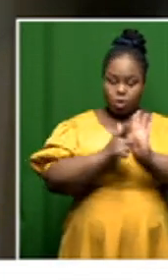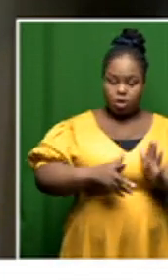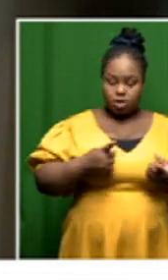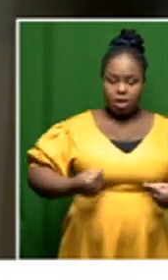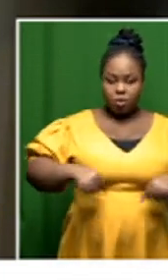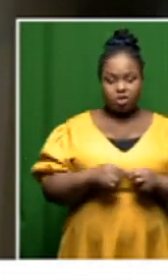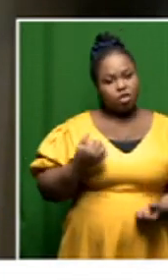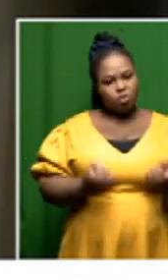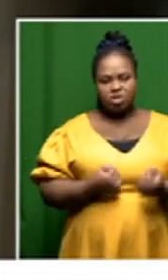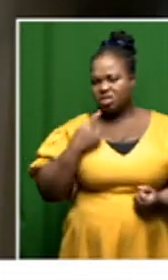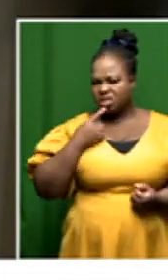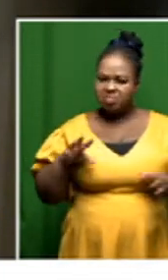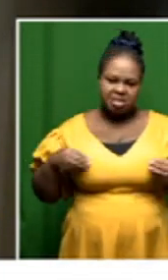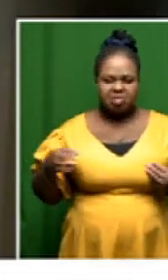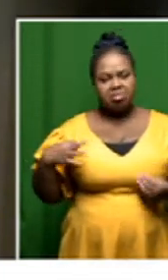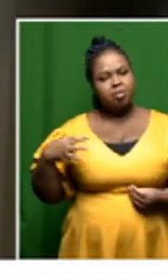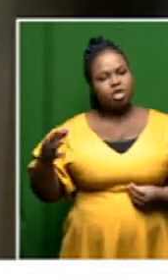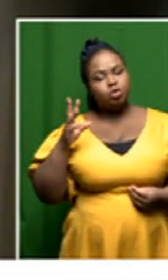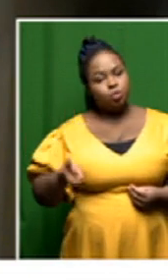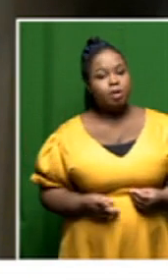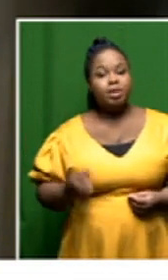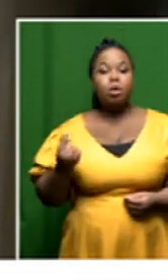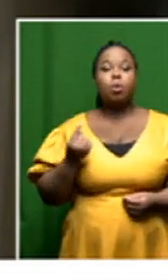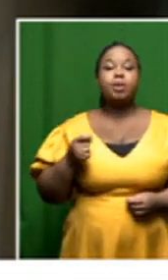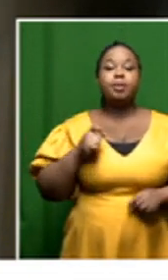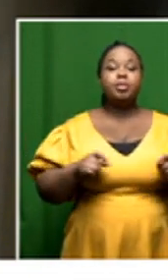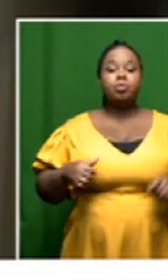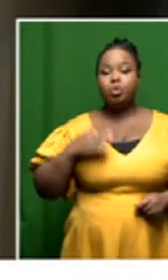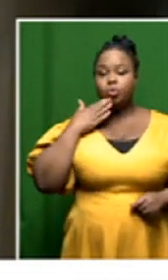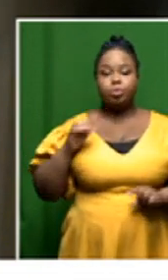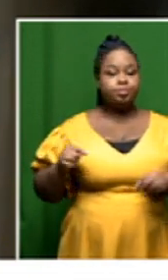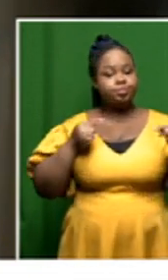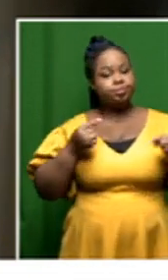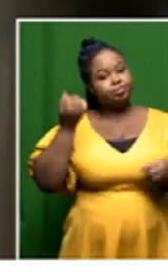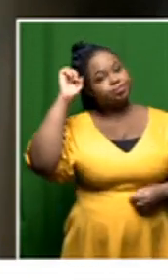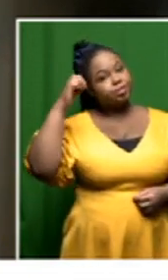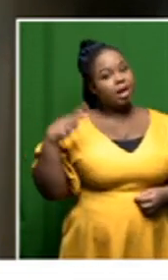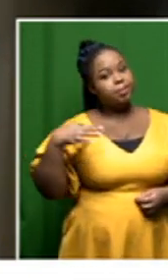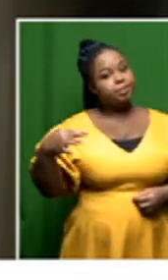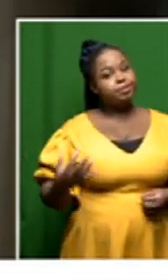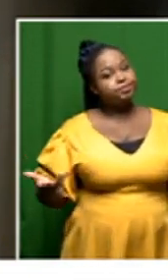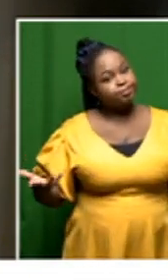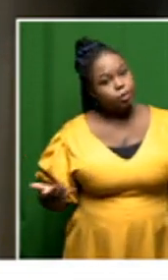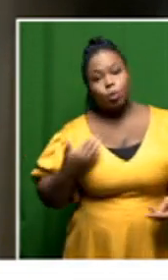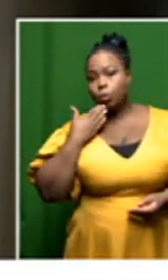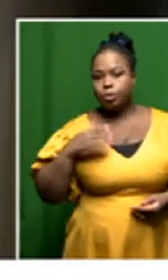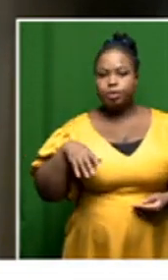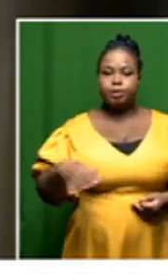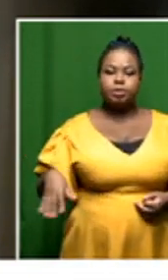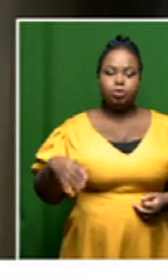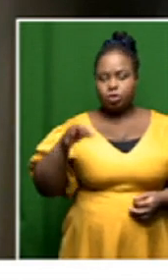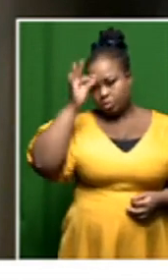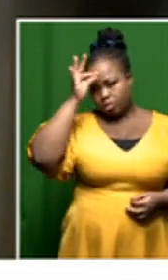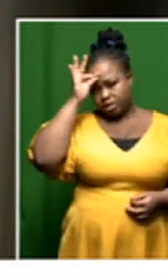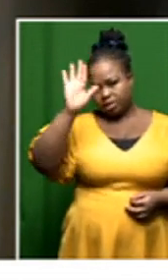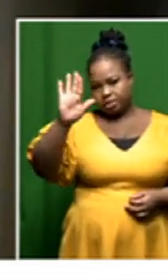courts that they won't be opposing our application the only people that are opposing our application is the ministry of